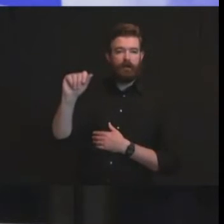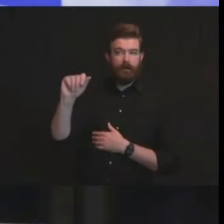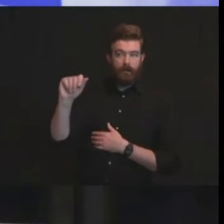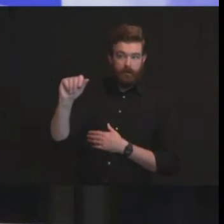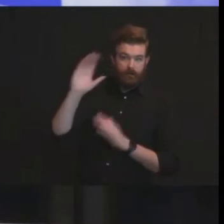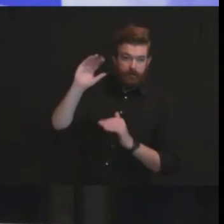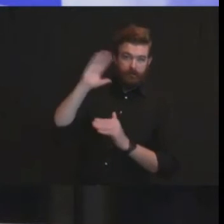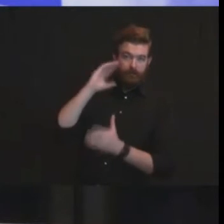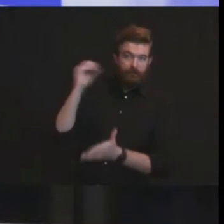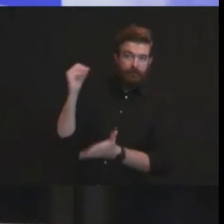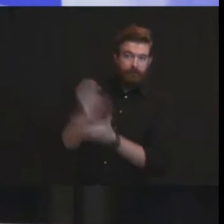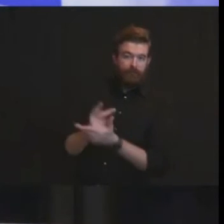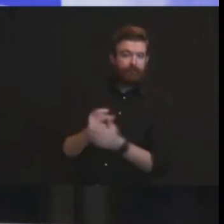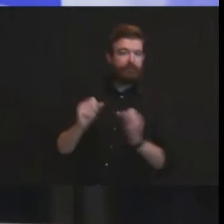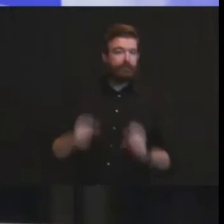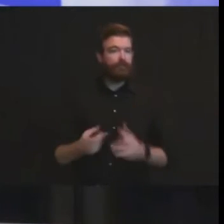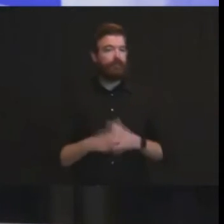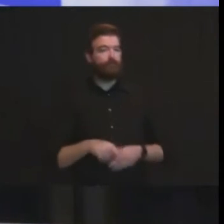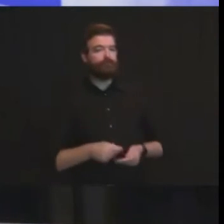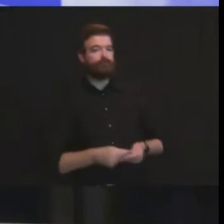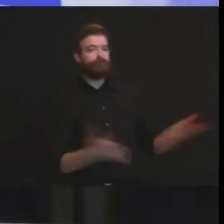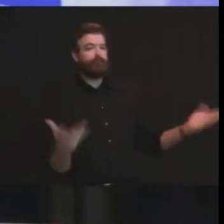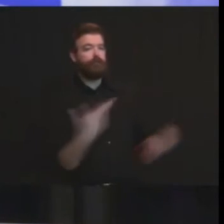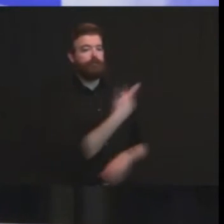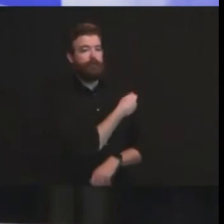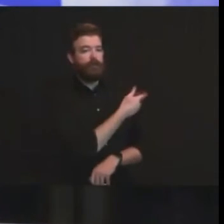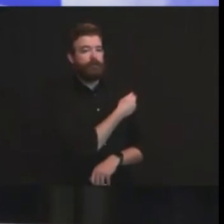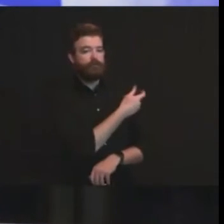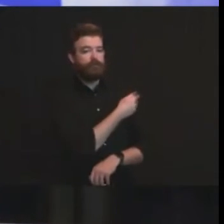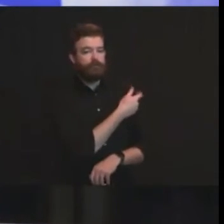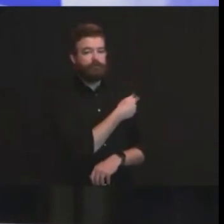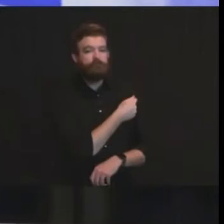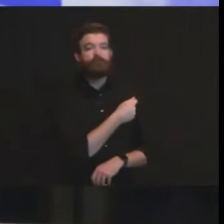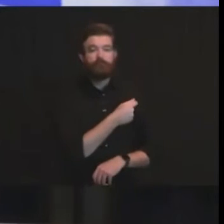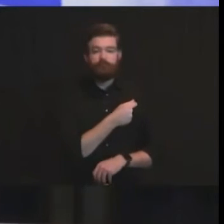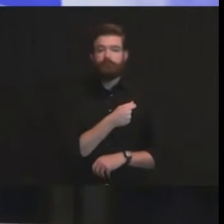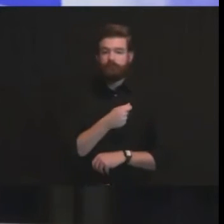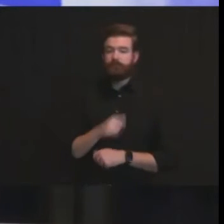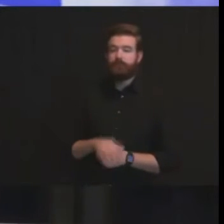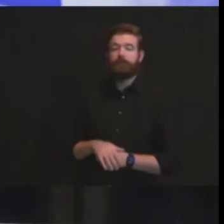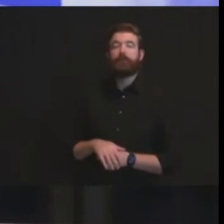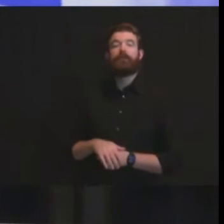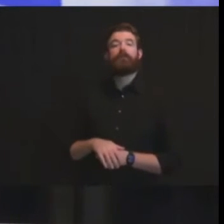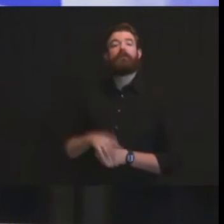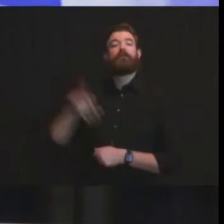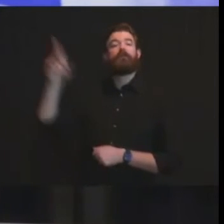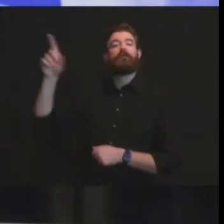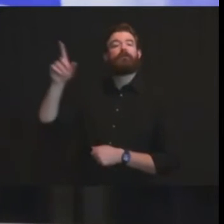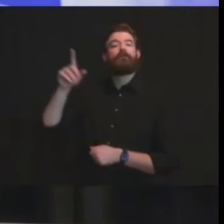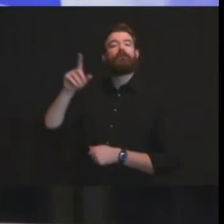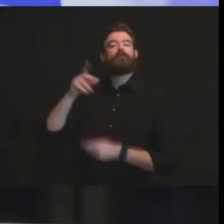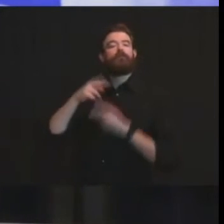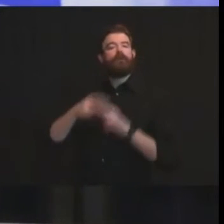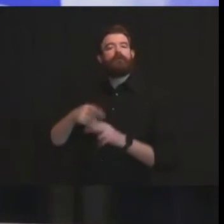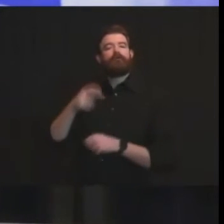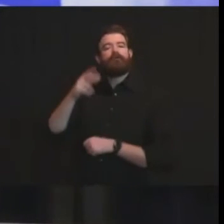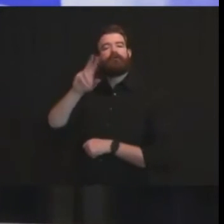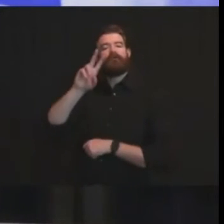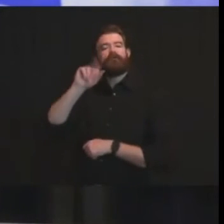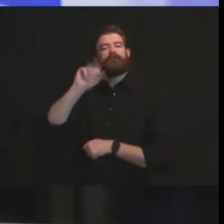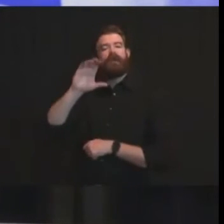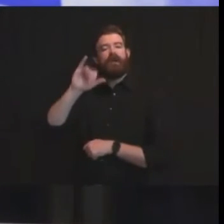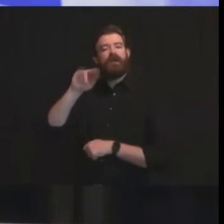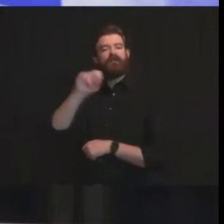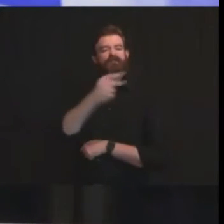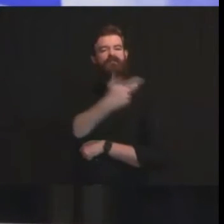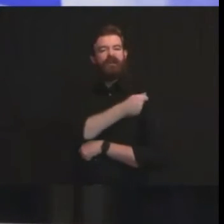vaccine the application will be reviewed by the vaccines and related biological products advisory committee which